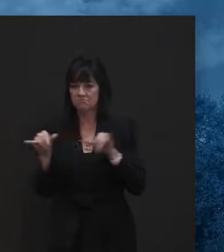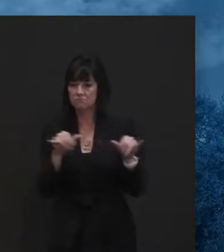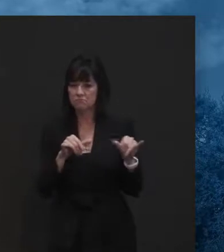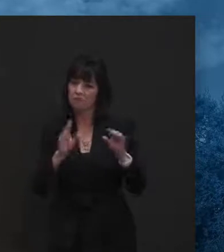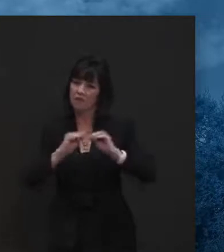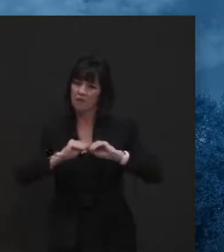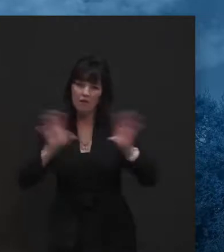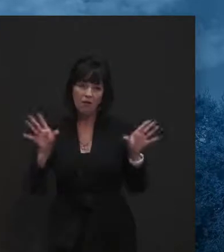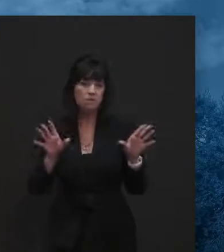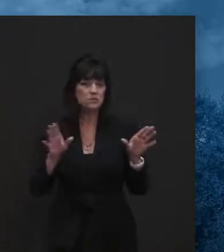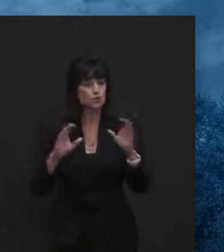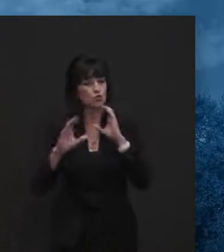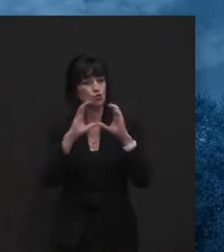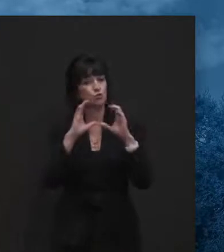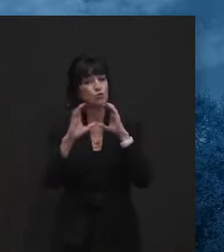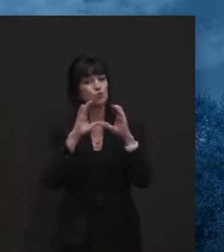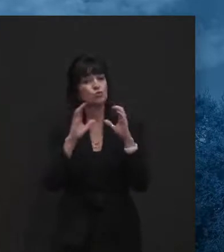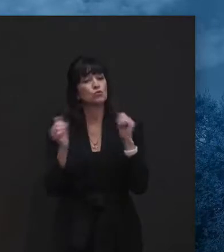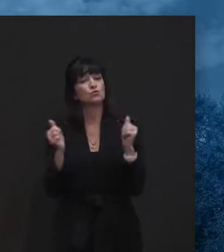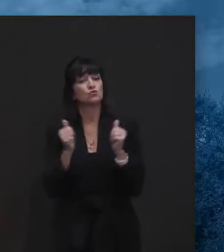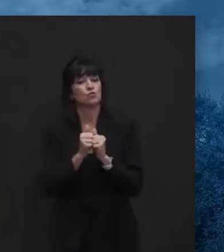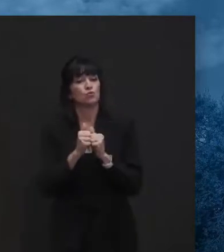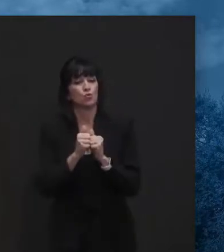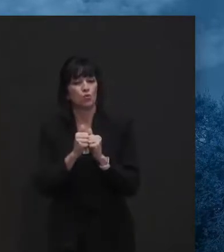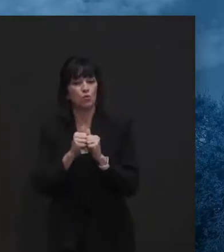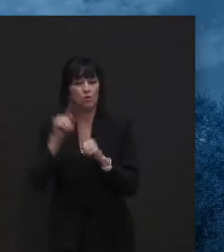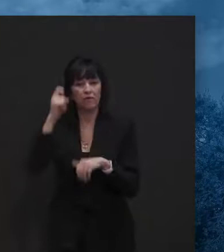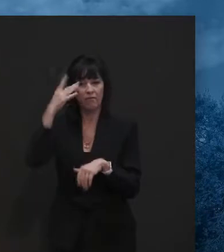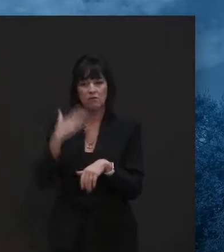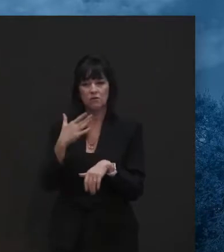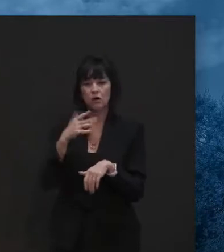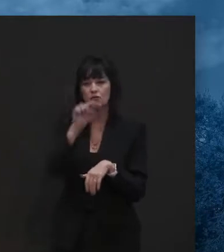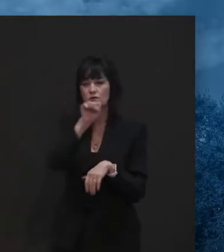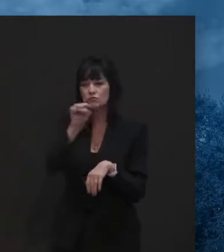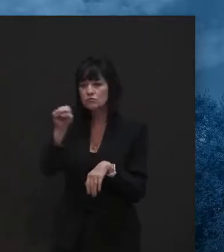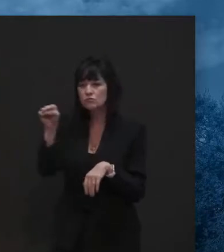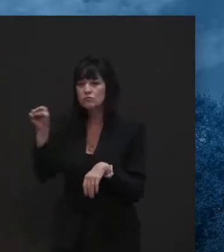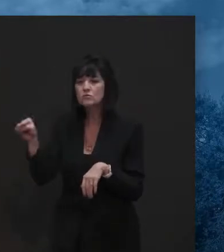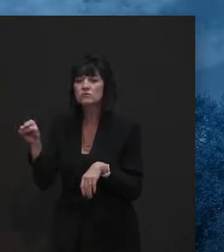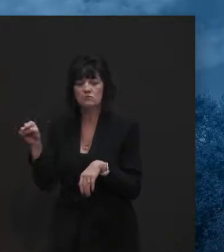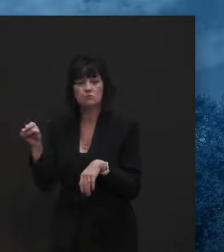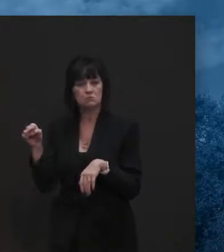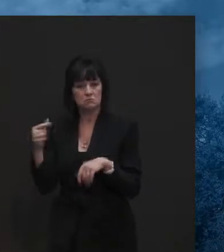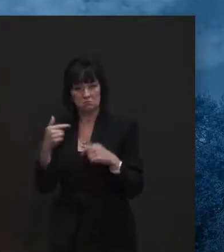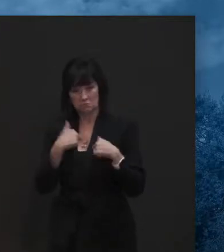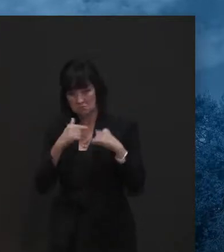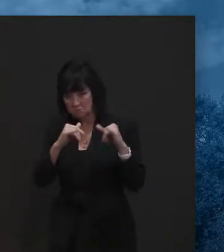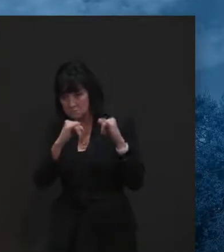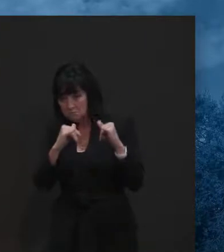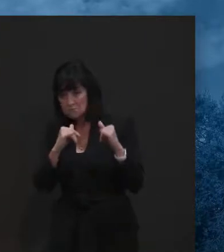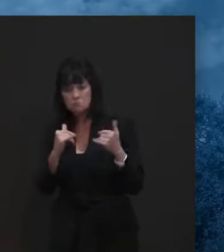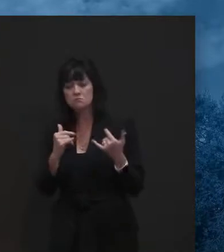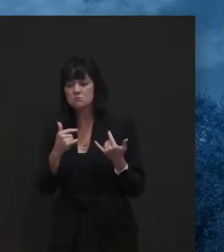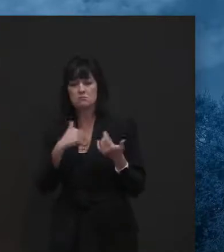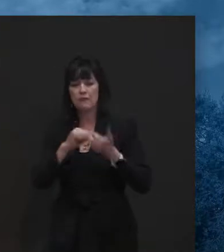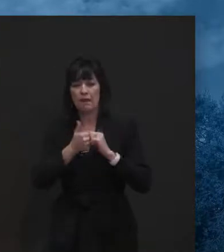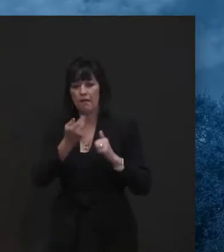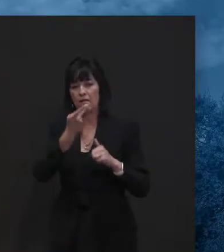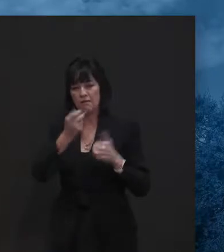obviously communications among the governors about, uh, whether there were things that we could do, uh,